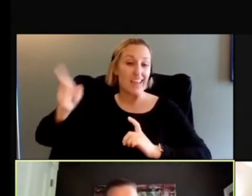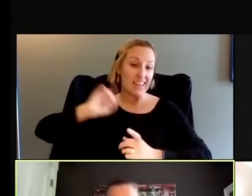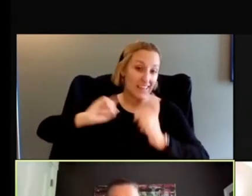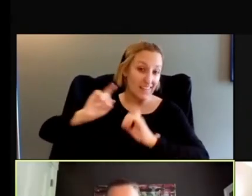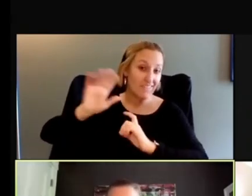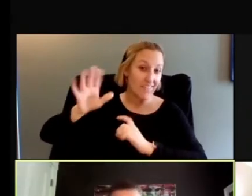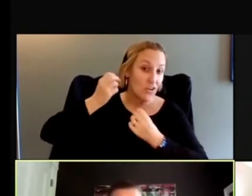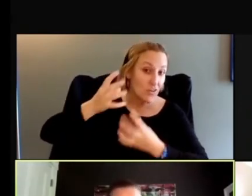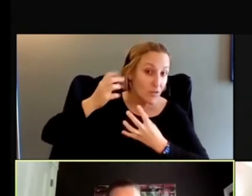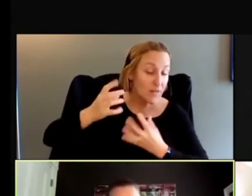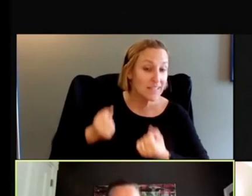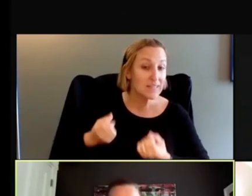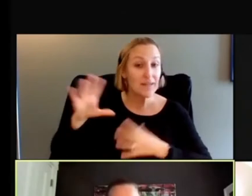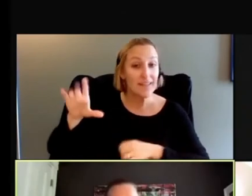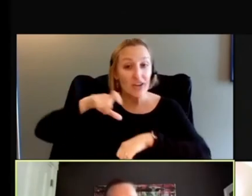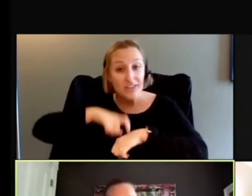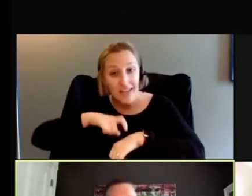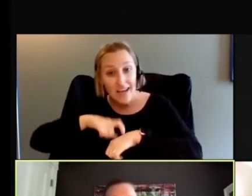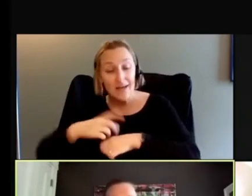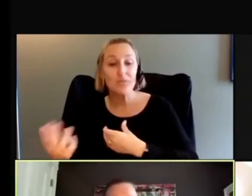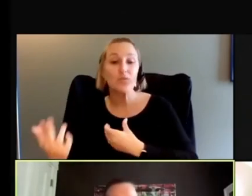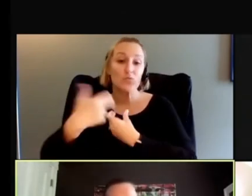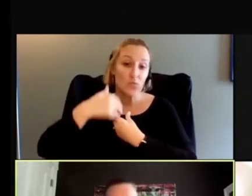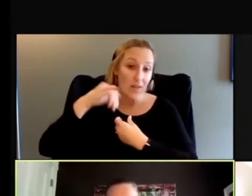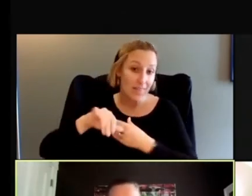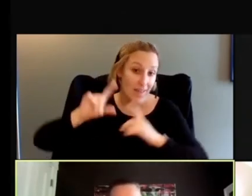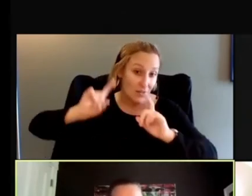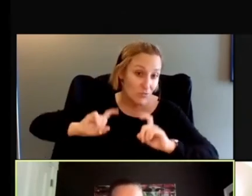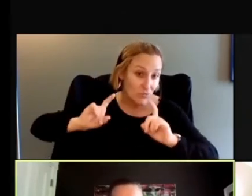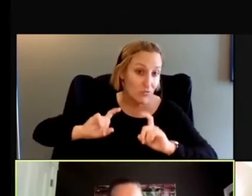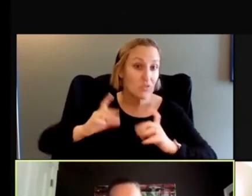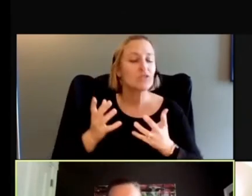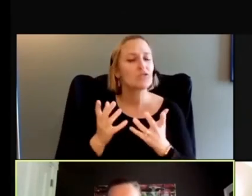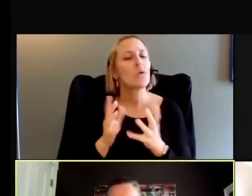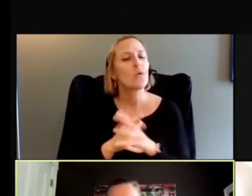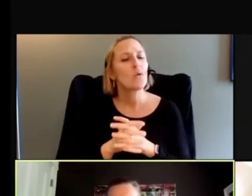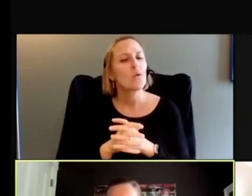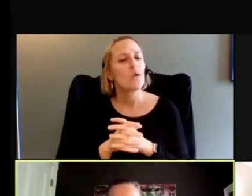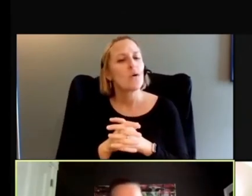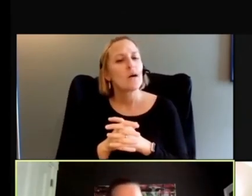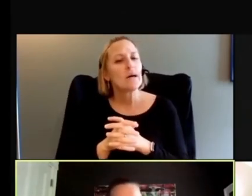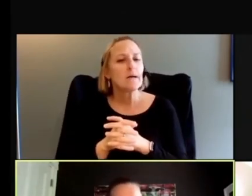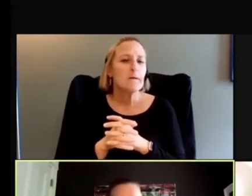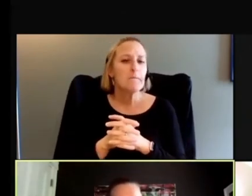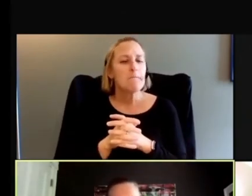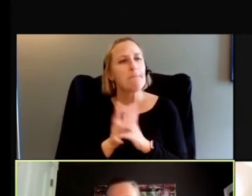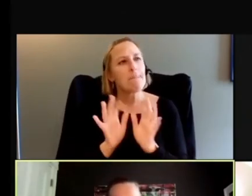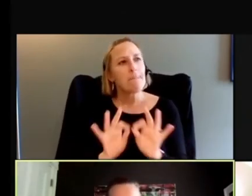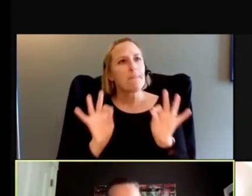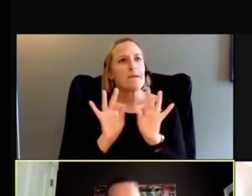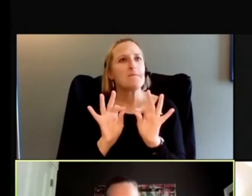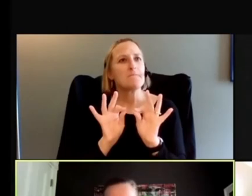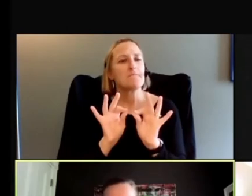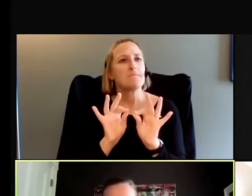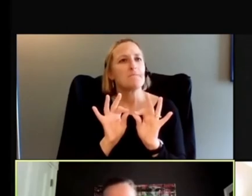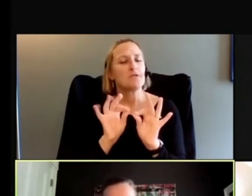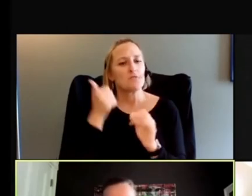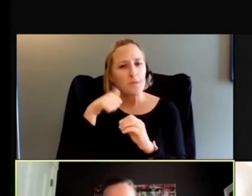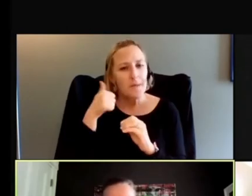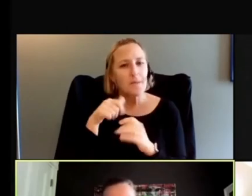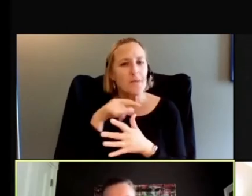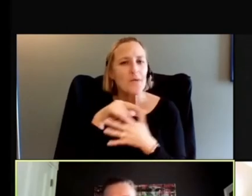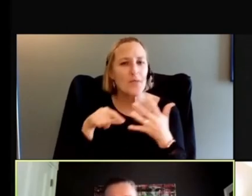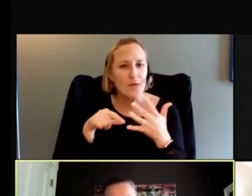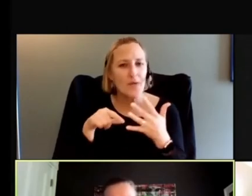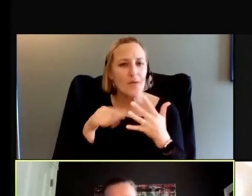to, to be part of it. And so just to kind of having those like really sort of those touch points along the way